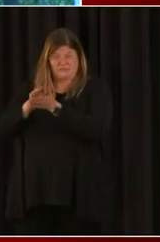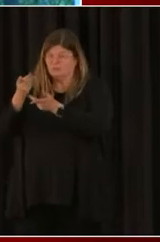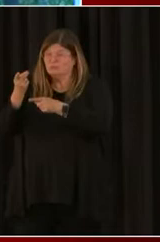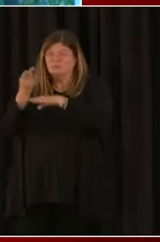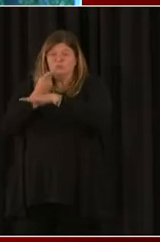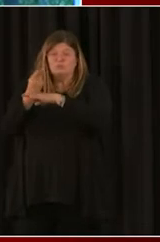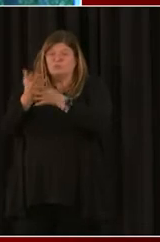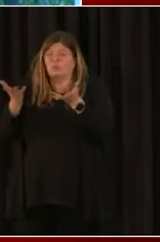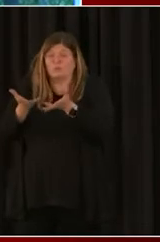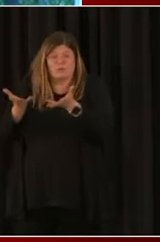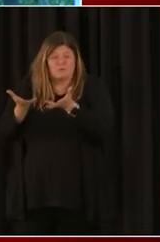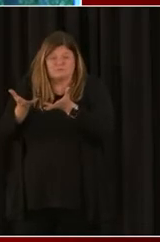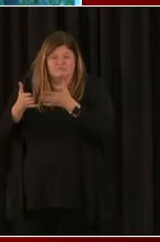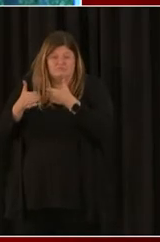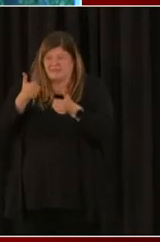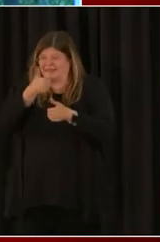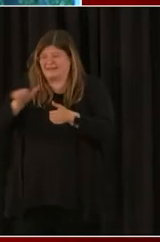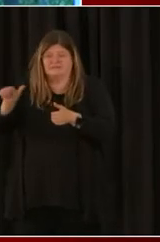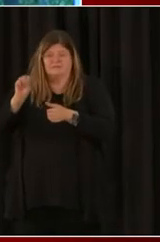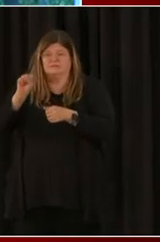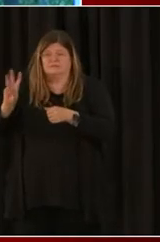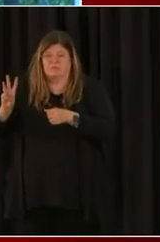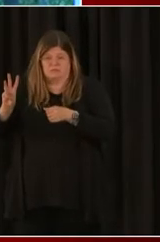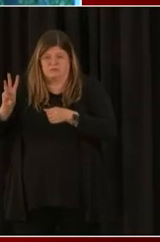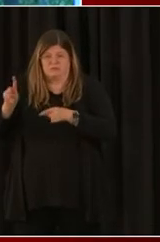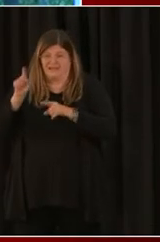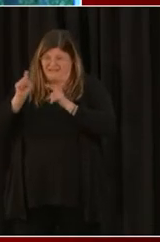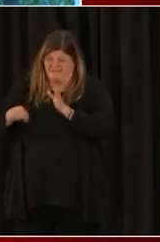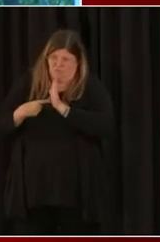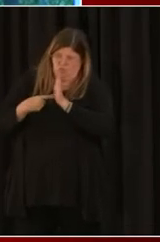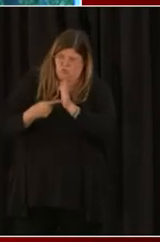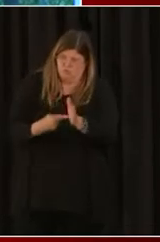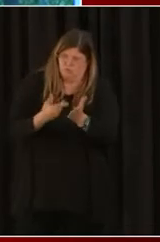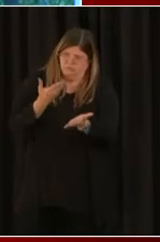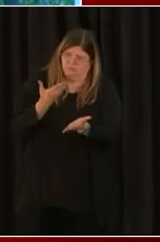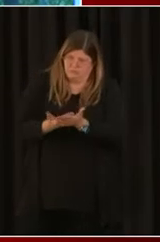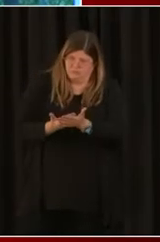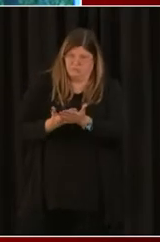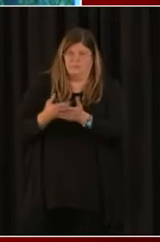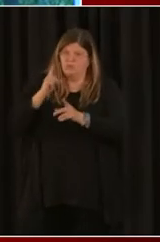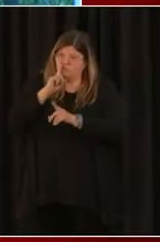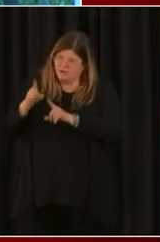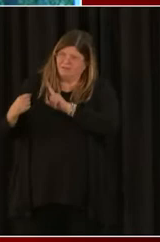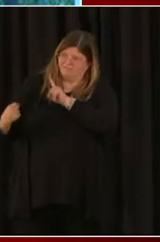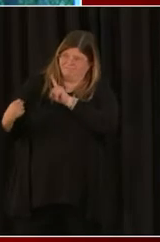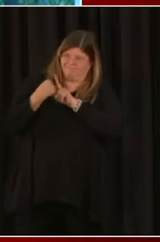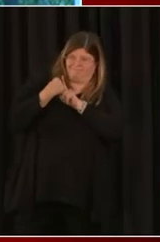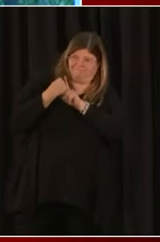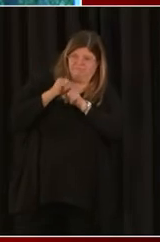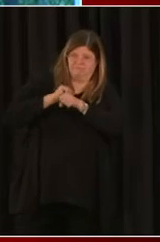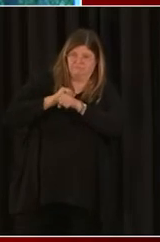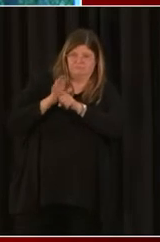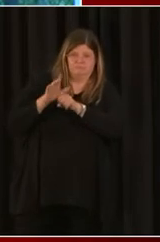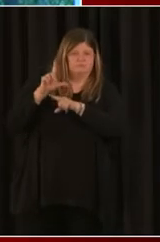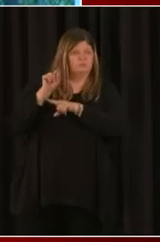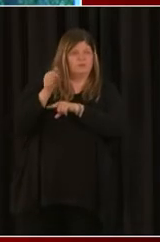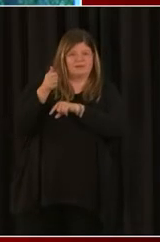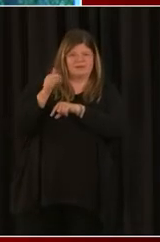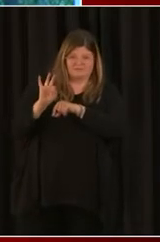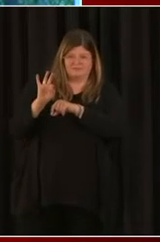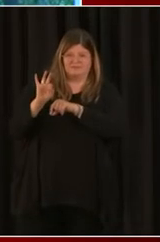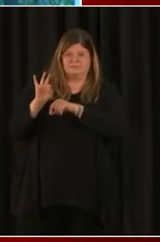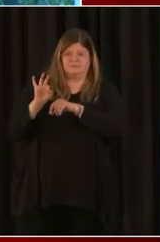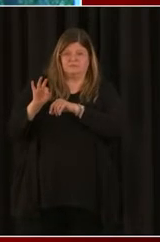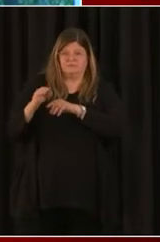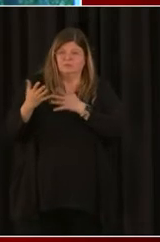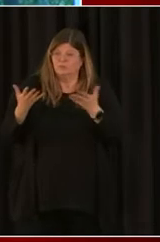order to prove that you've been impacted by COVID-19, and I'll pick a term. So you should have